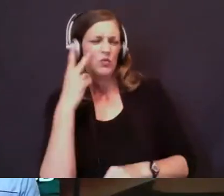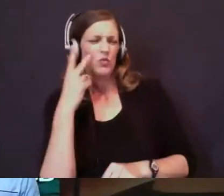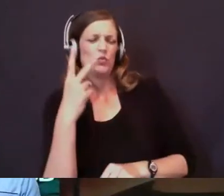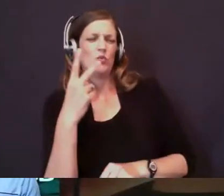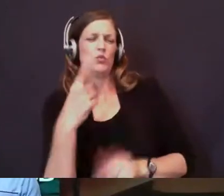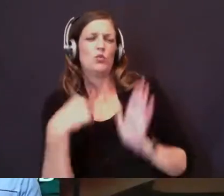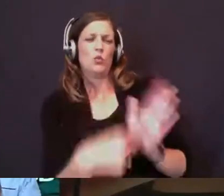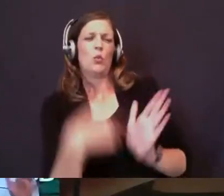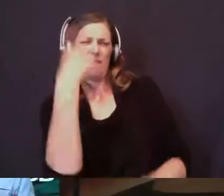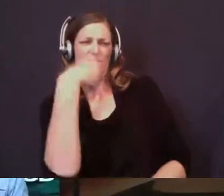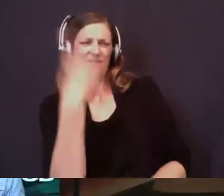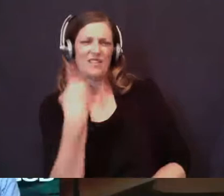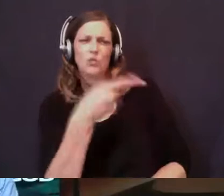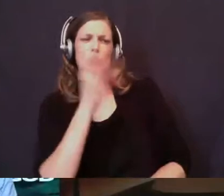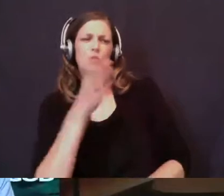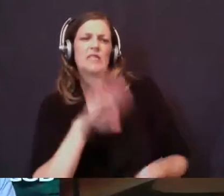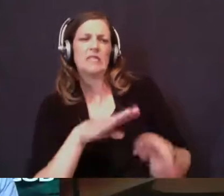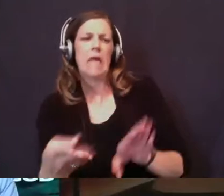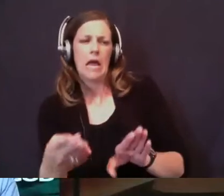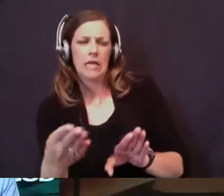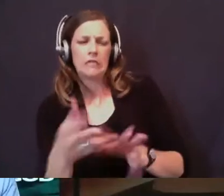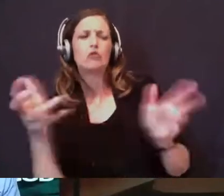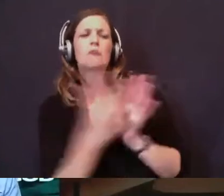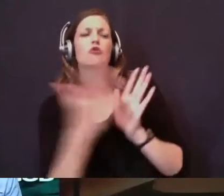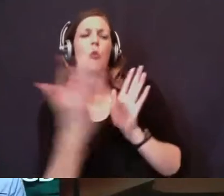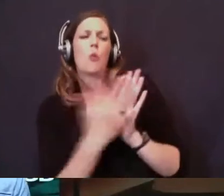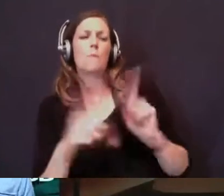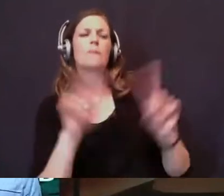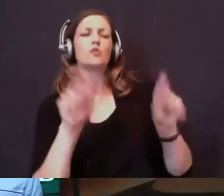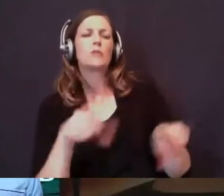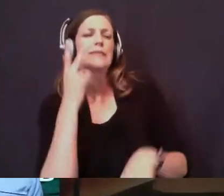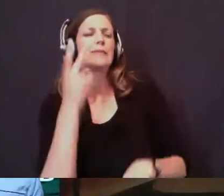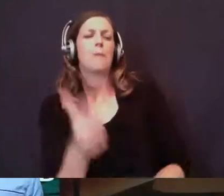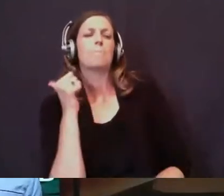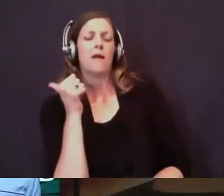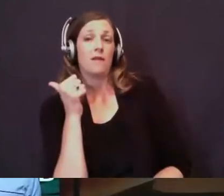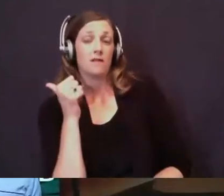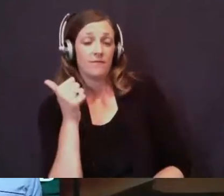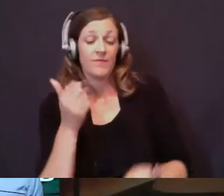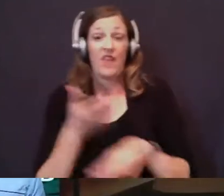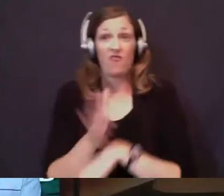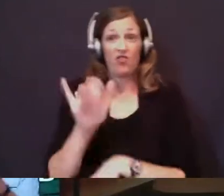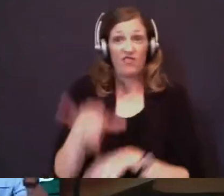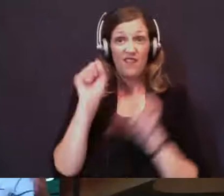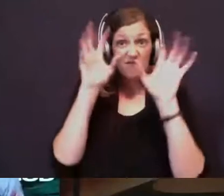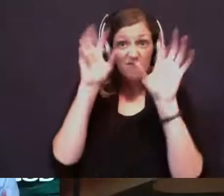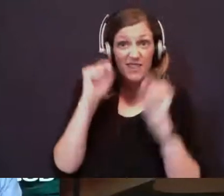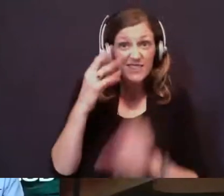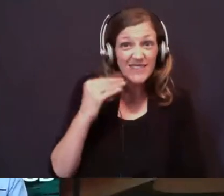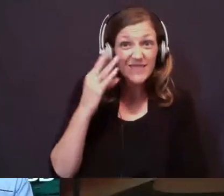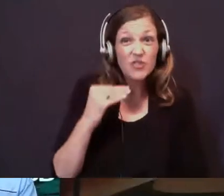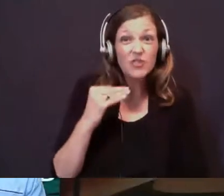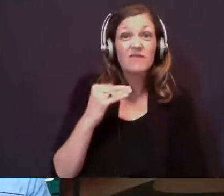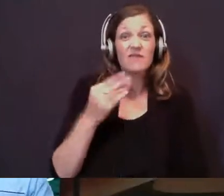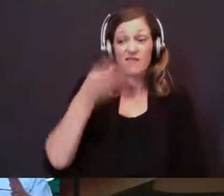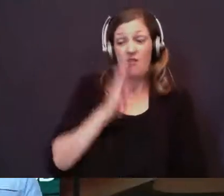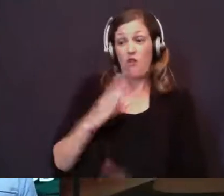die if you see my face. It's too glorious. You can see my back. And after that amazing experience where God reveals himself